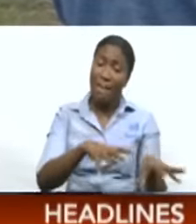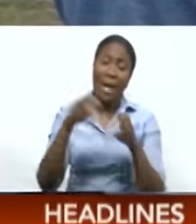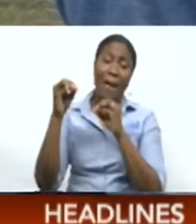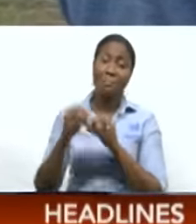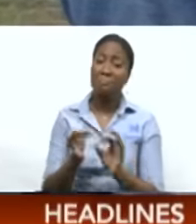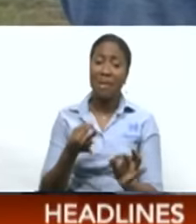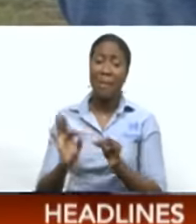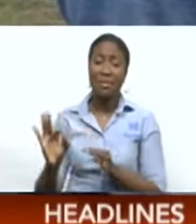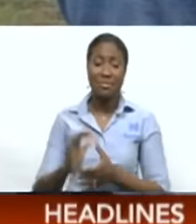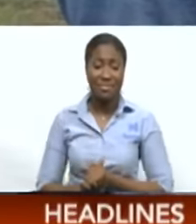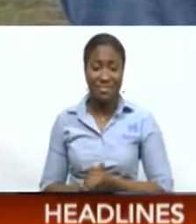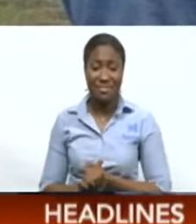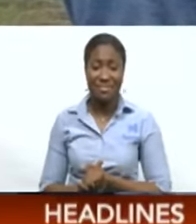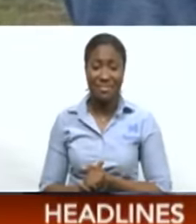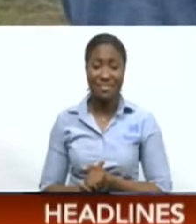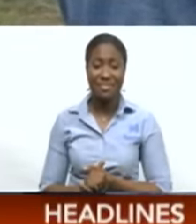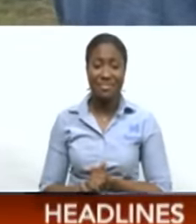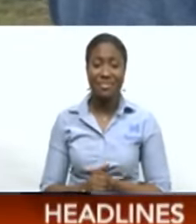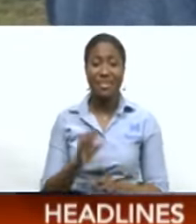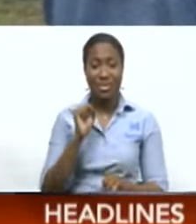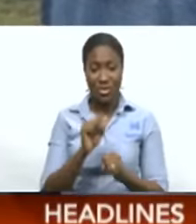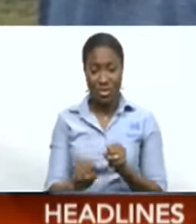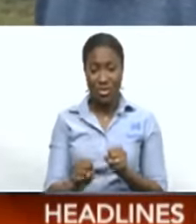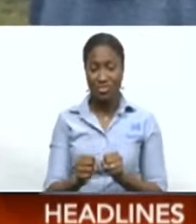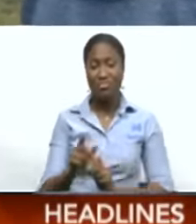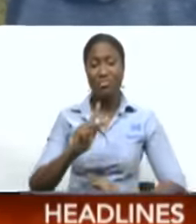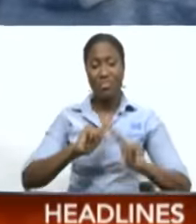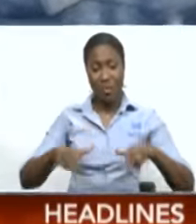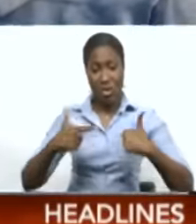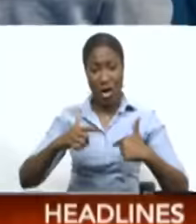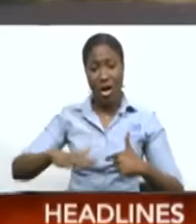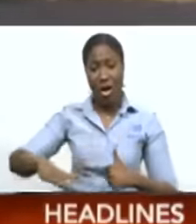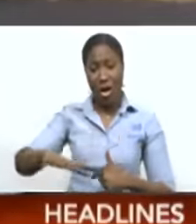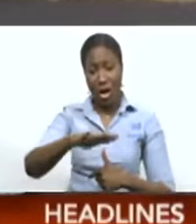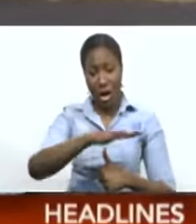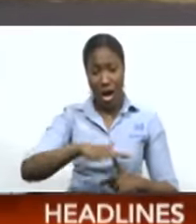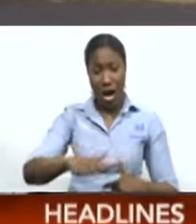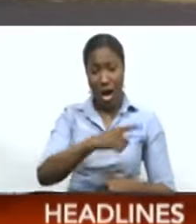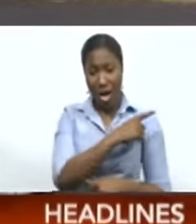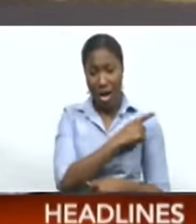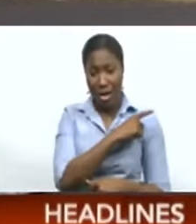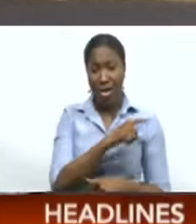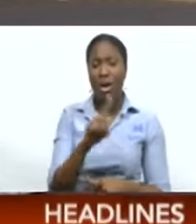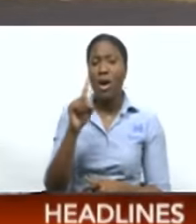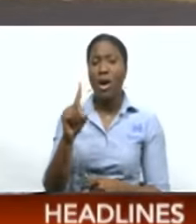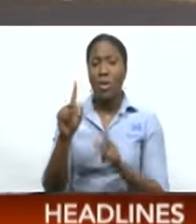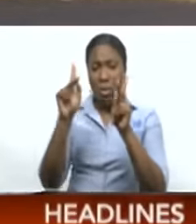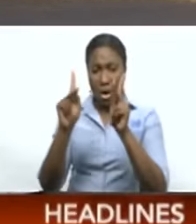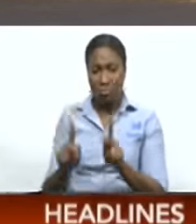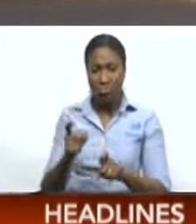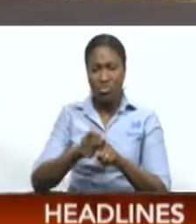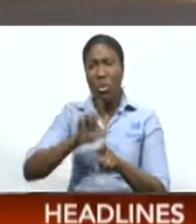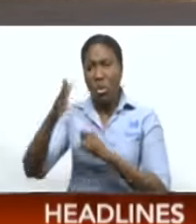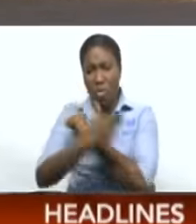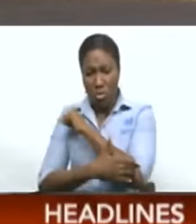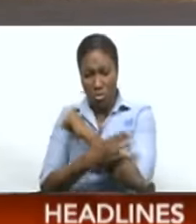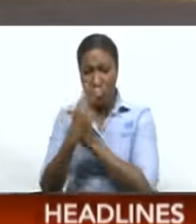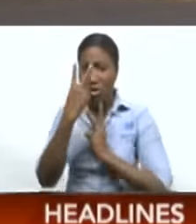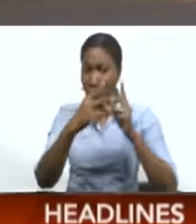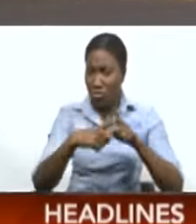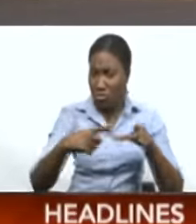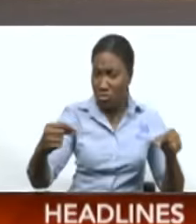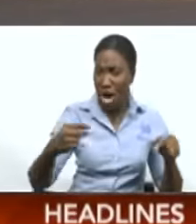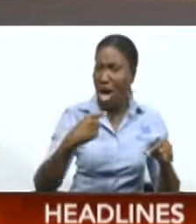Our visit to the site coincides with delegates from Bali and Indonesia. One delegate tells me her province faces